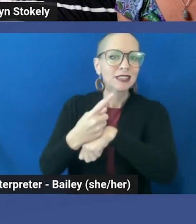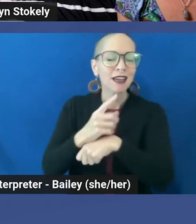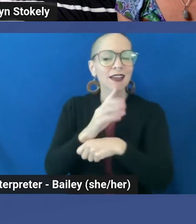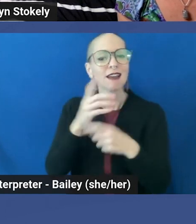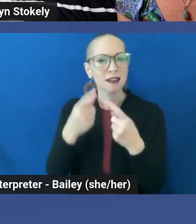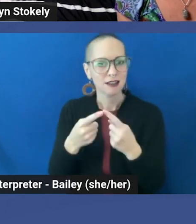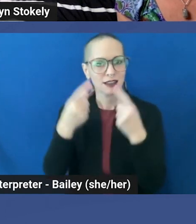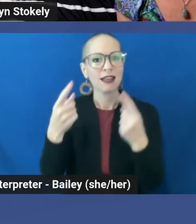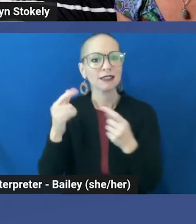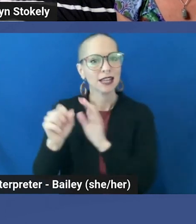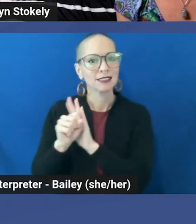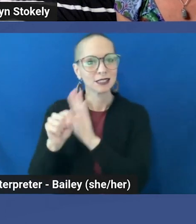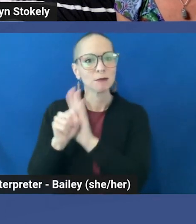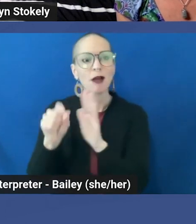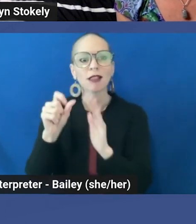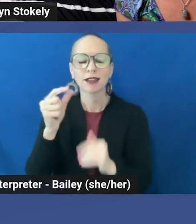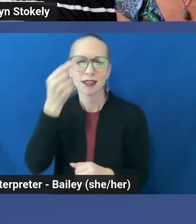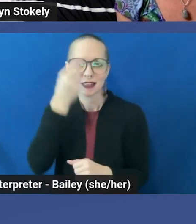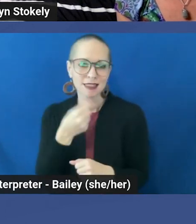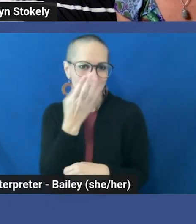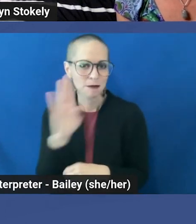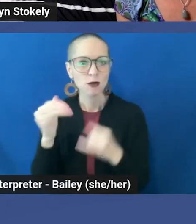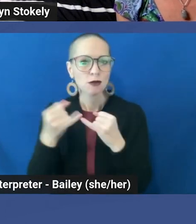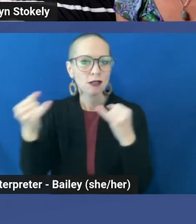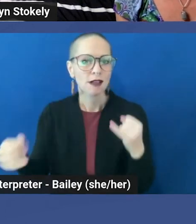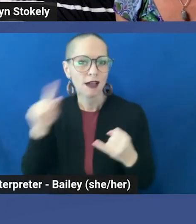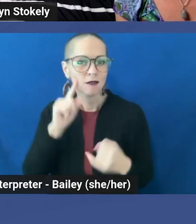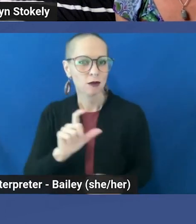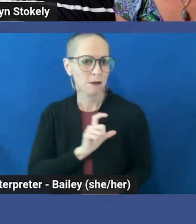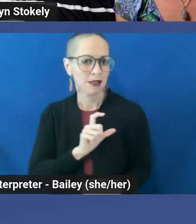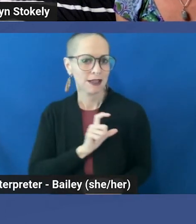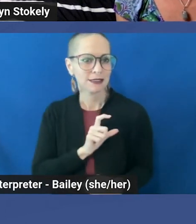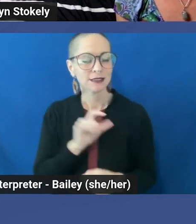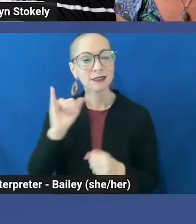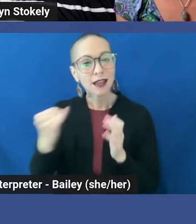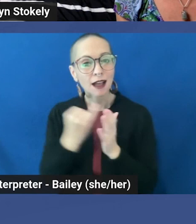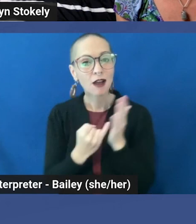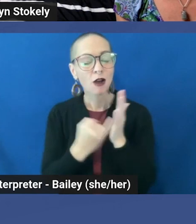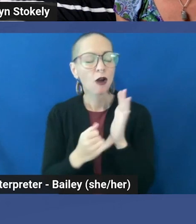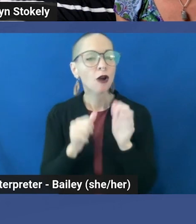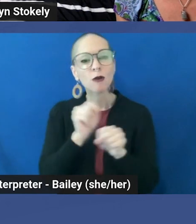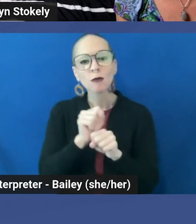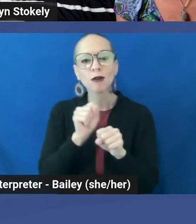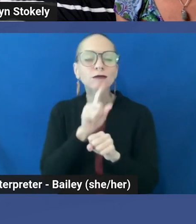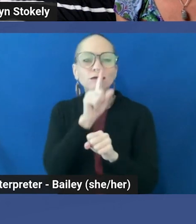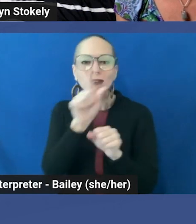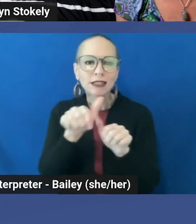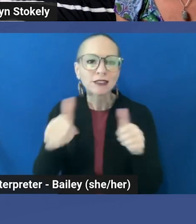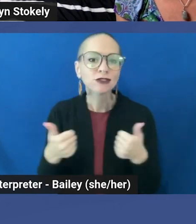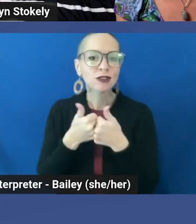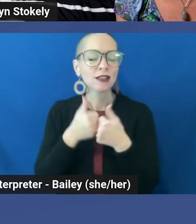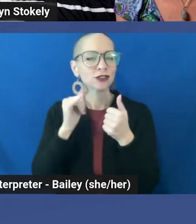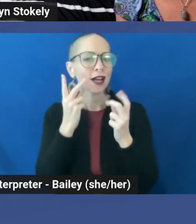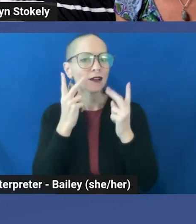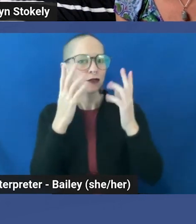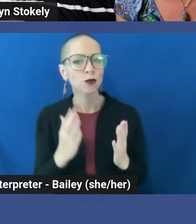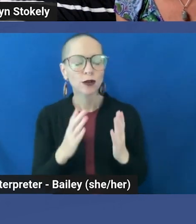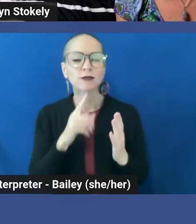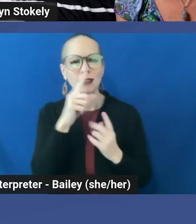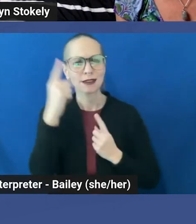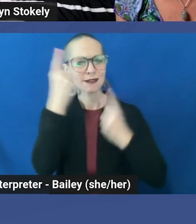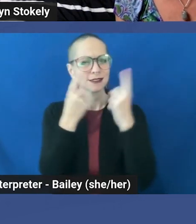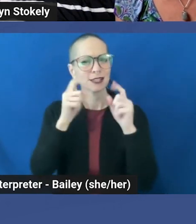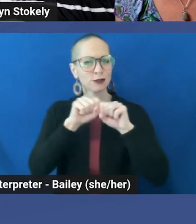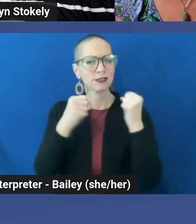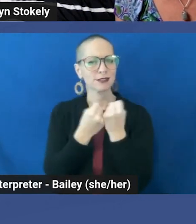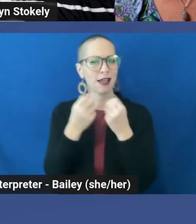the symbolic thin blue line of the police, the artwork challenges the viewer to reconsider societal